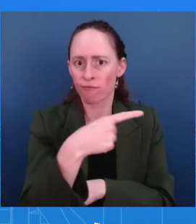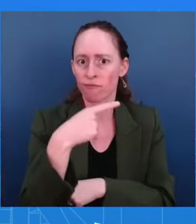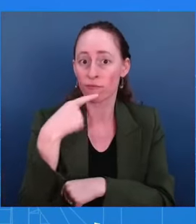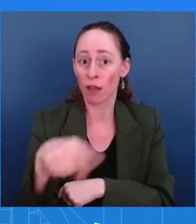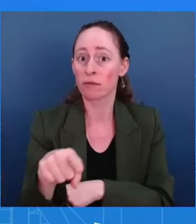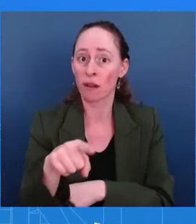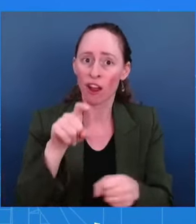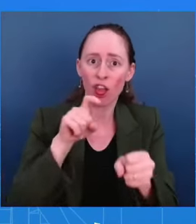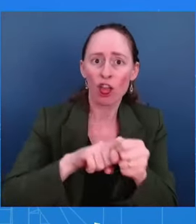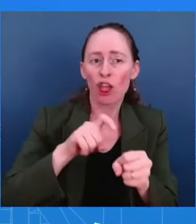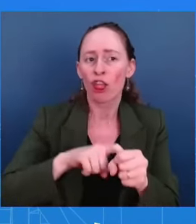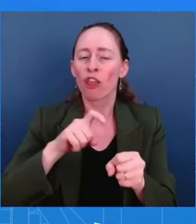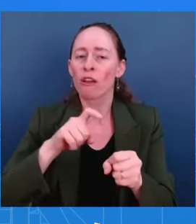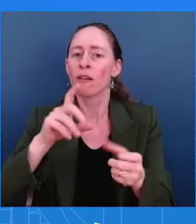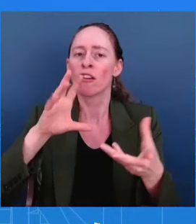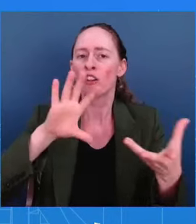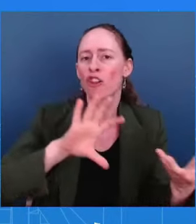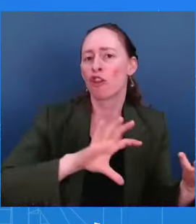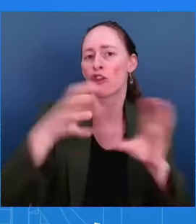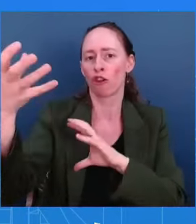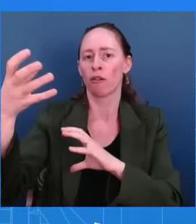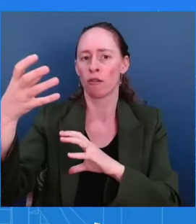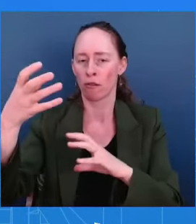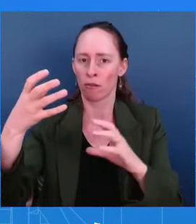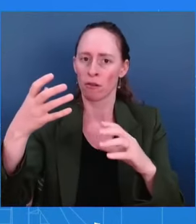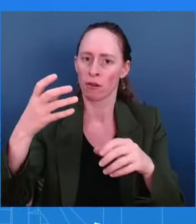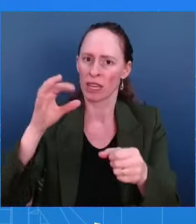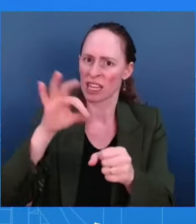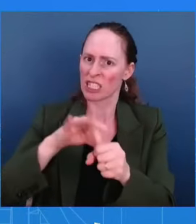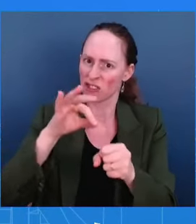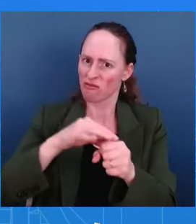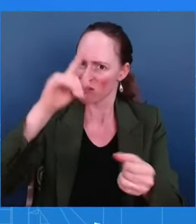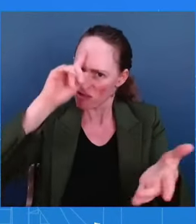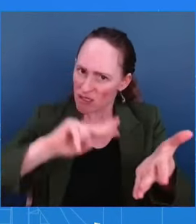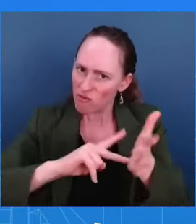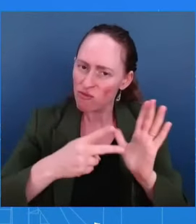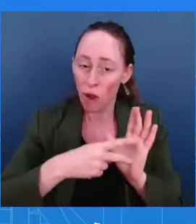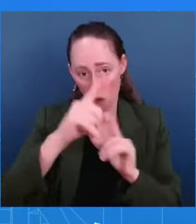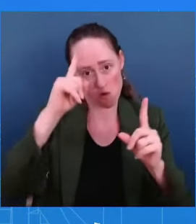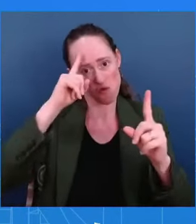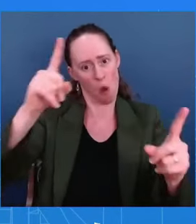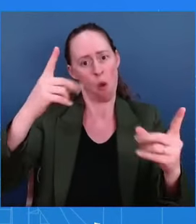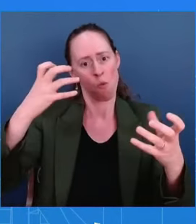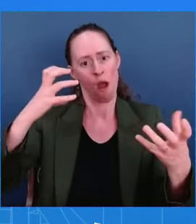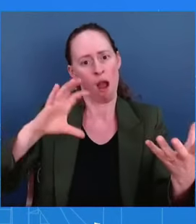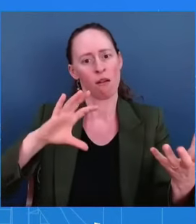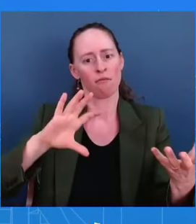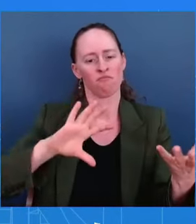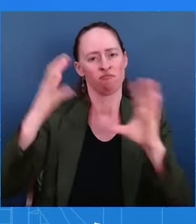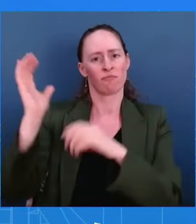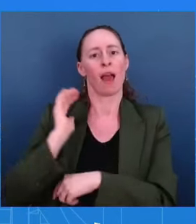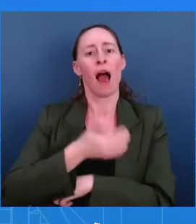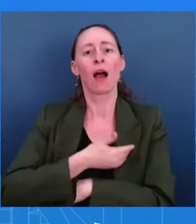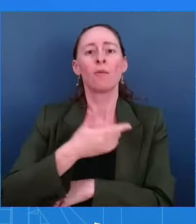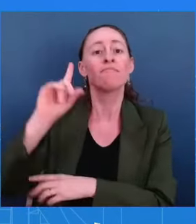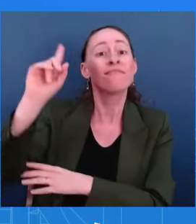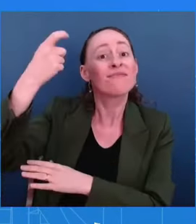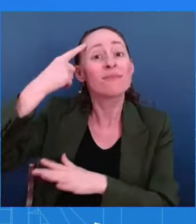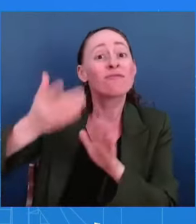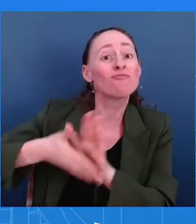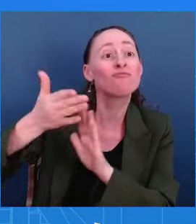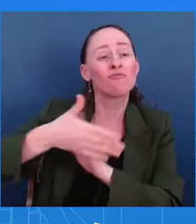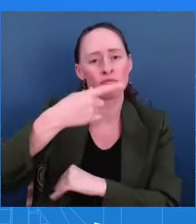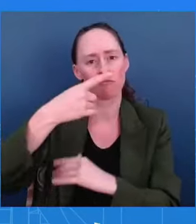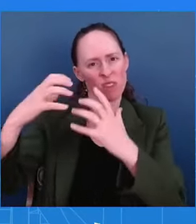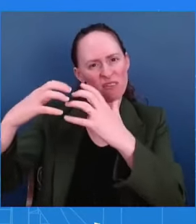democratic institution, Admiral John Kirby will discuss the coordinated actions we are taking in addition to other foreign